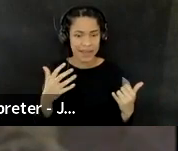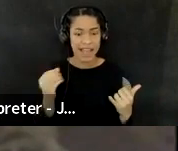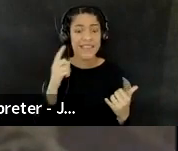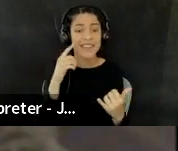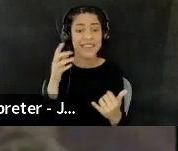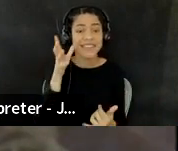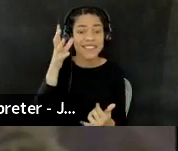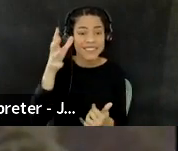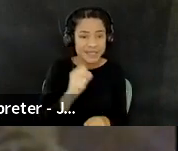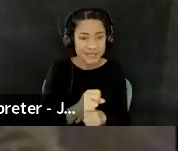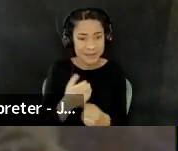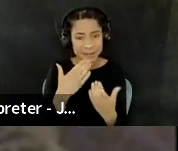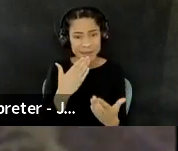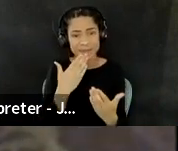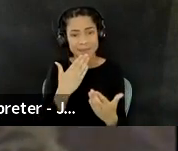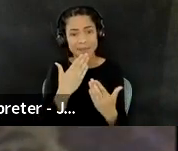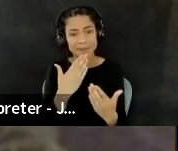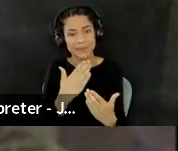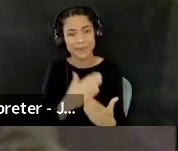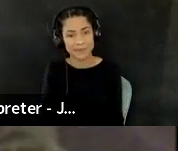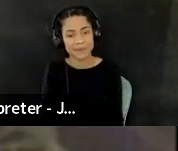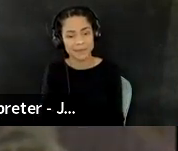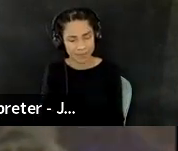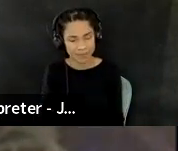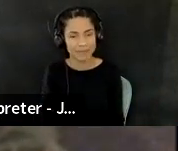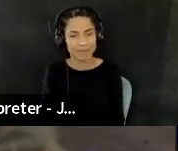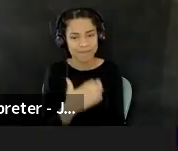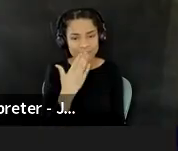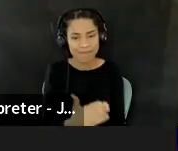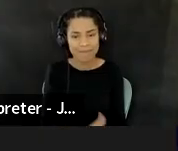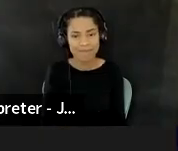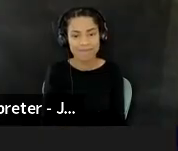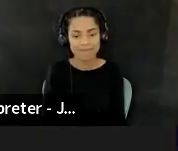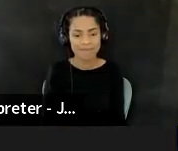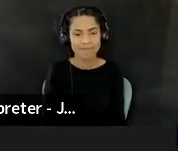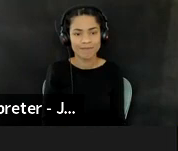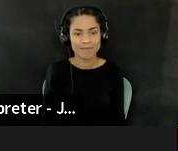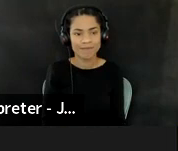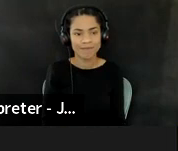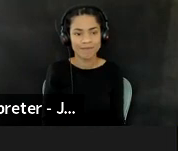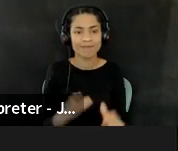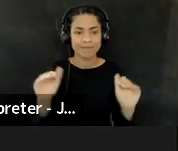work. Um, yeah, thank you. Yeah. We'll do everyone.